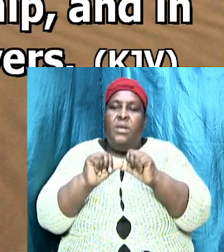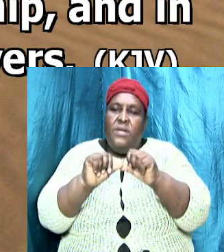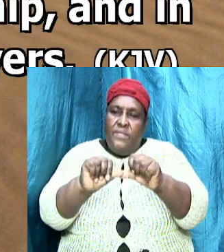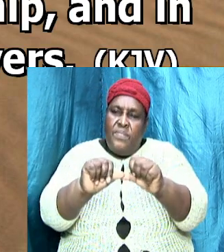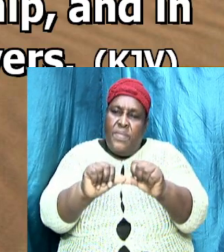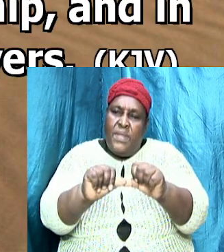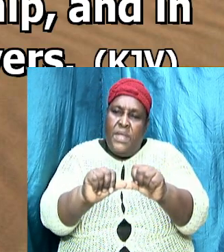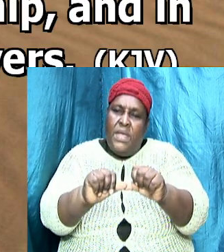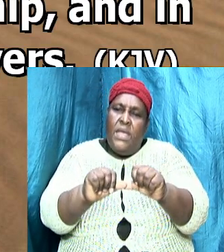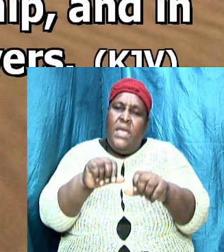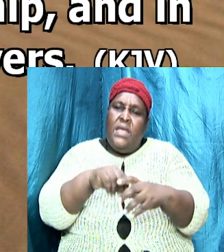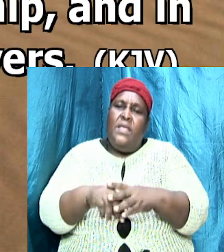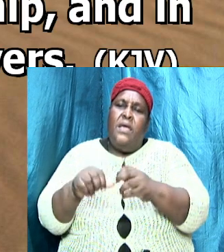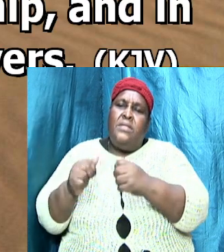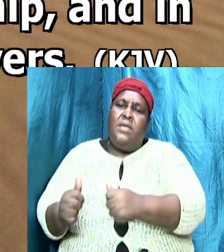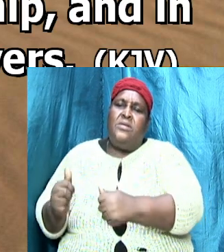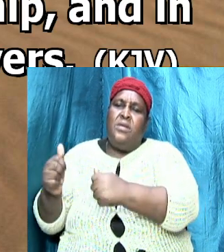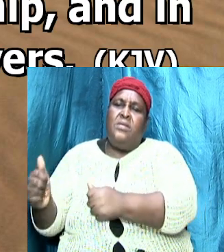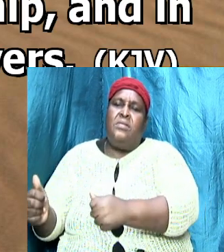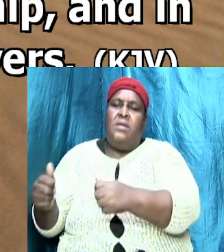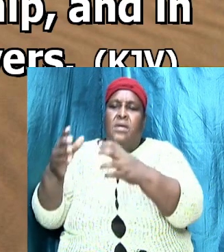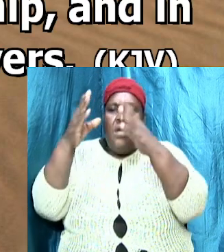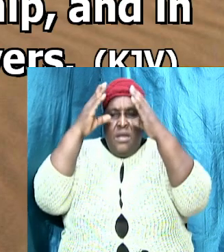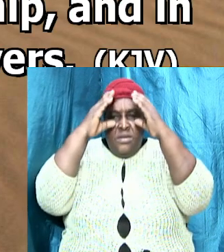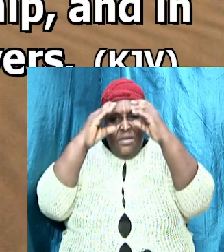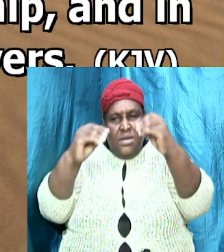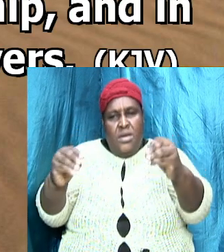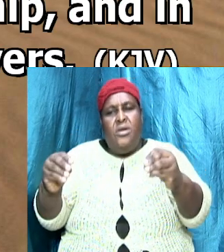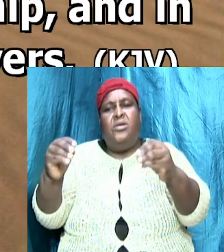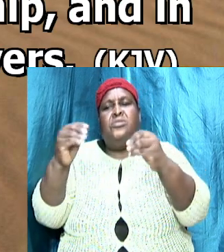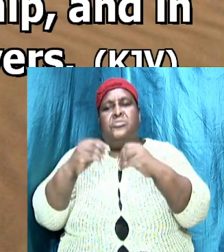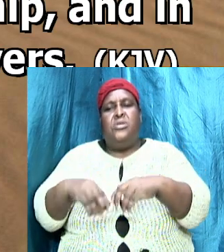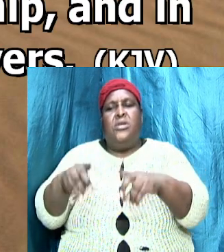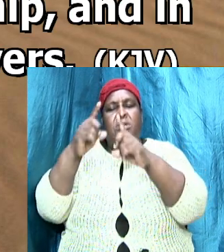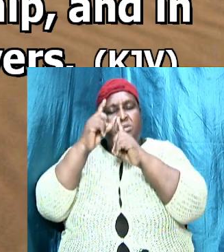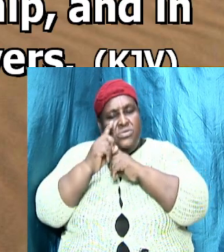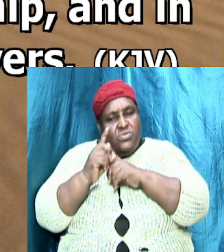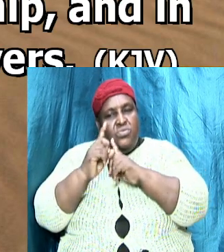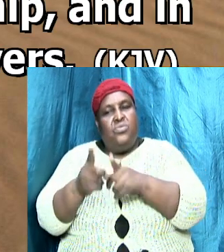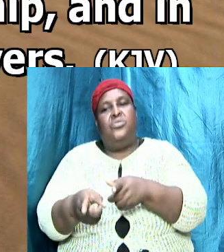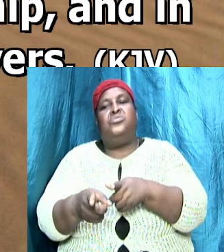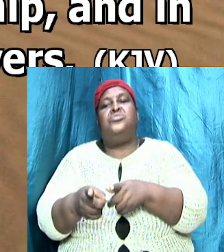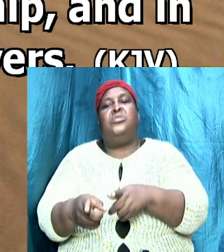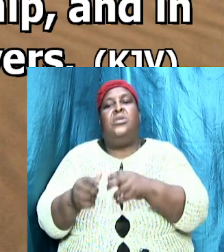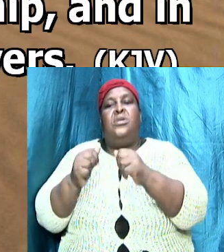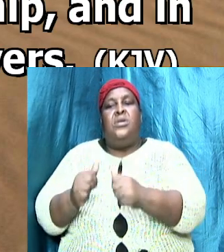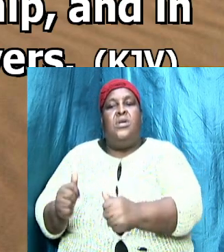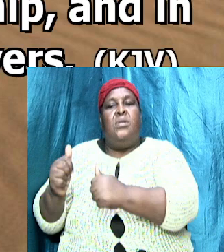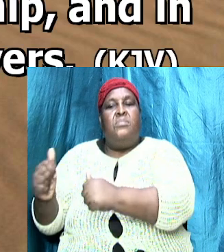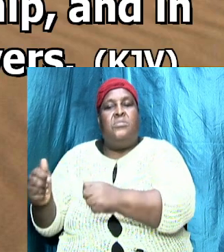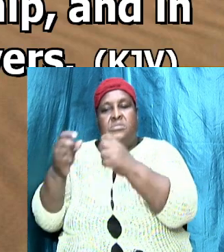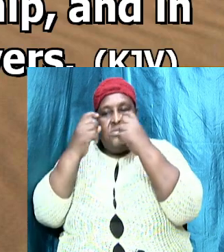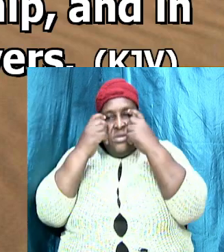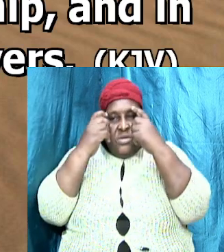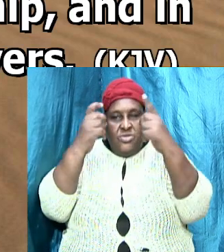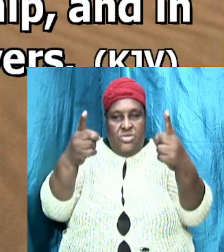steadfastly in the teachings and the instructions of the apostle